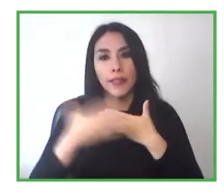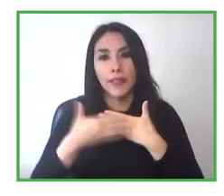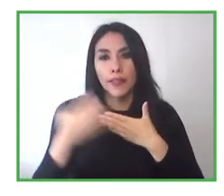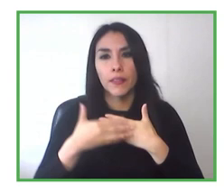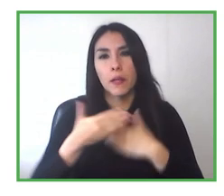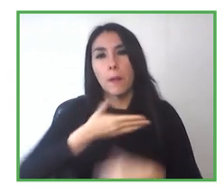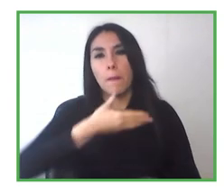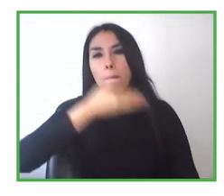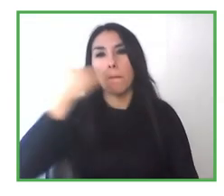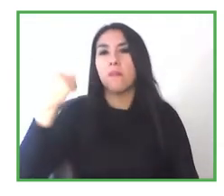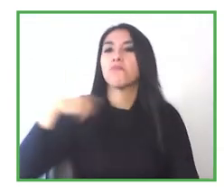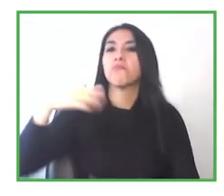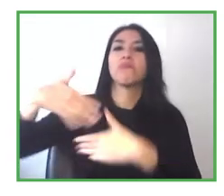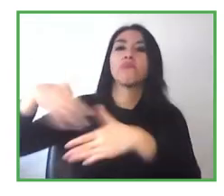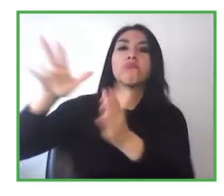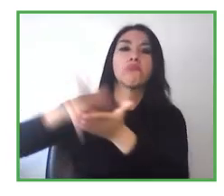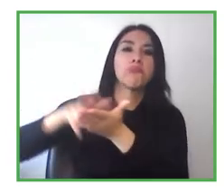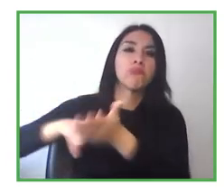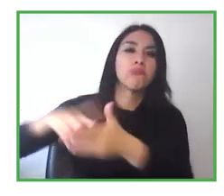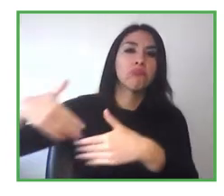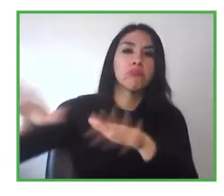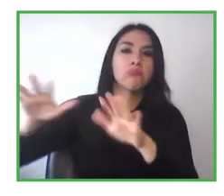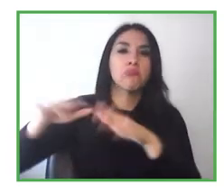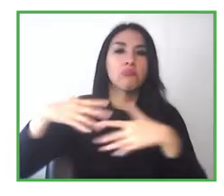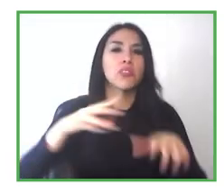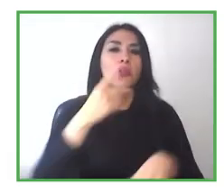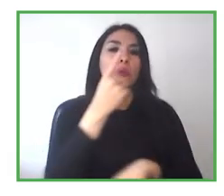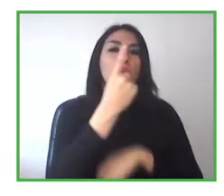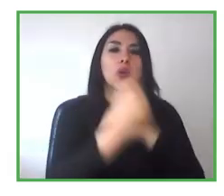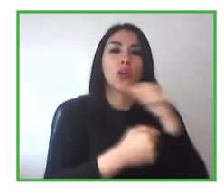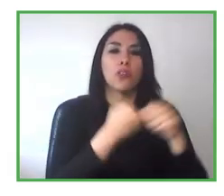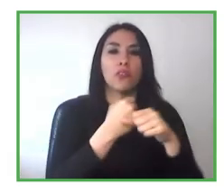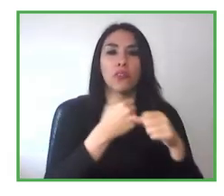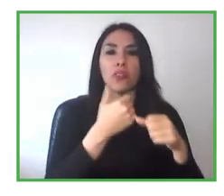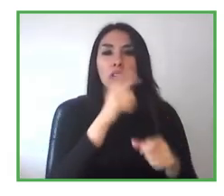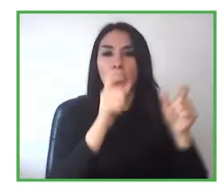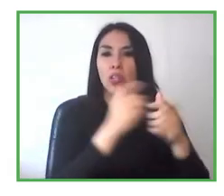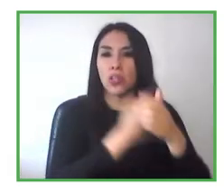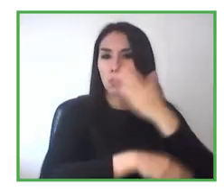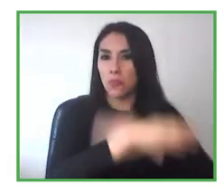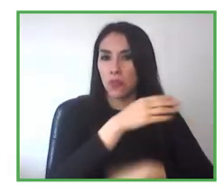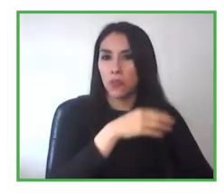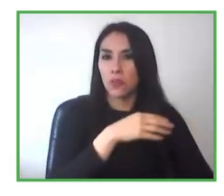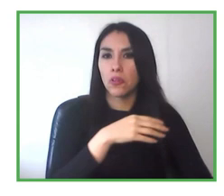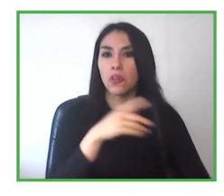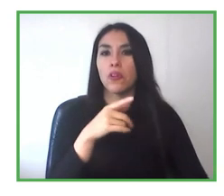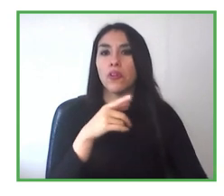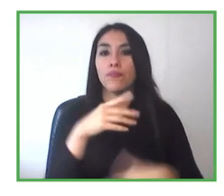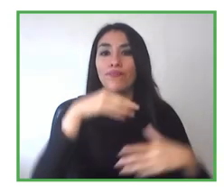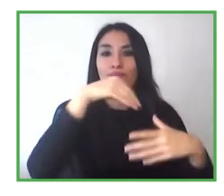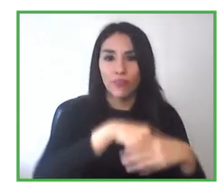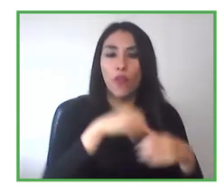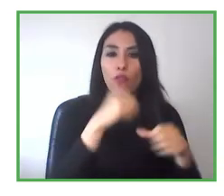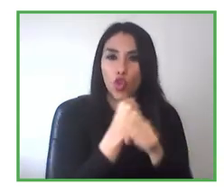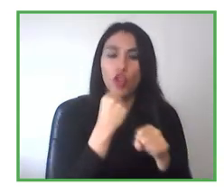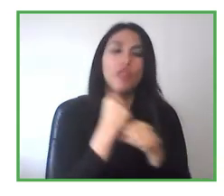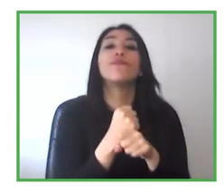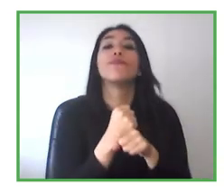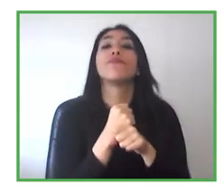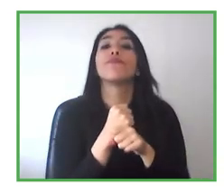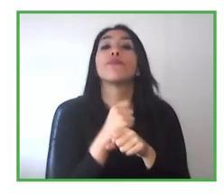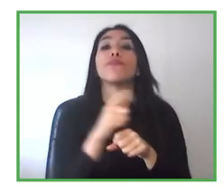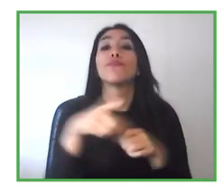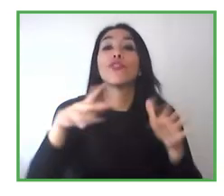to deliver some sort of annual contribution to companies, or foundations, experts in working inclusions, than hiring